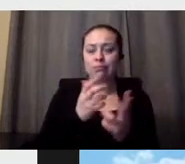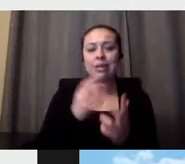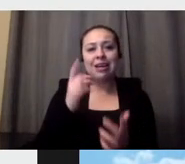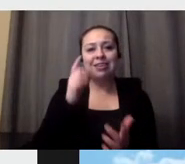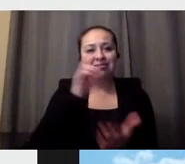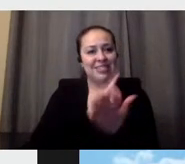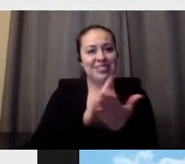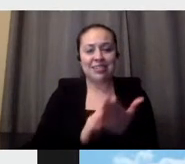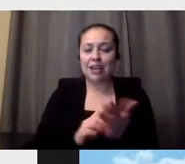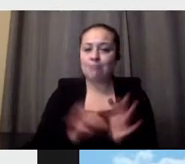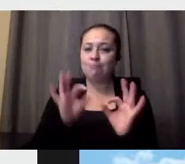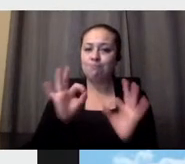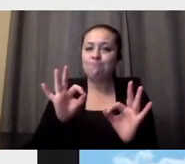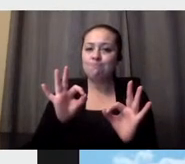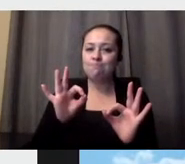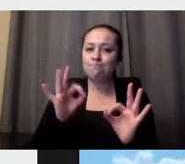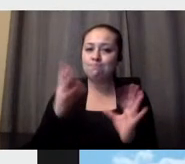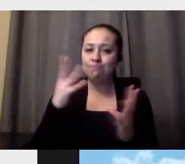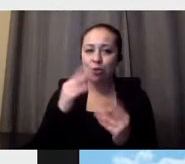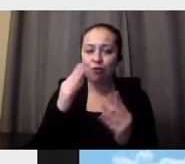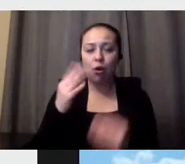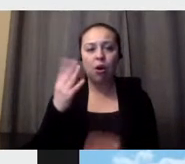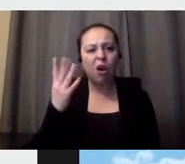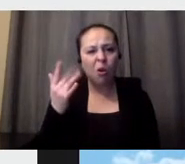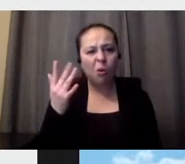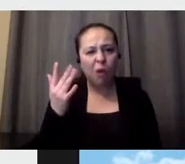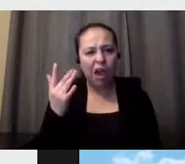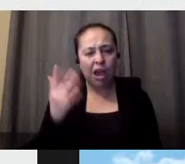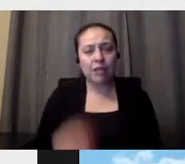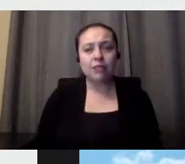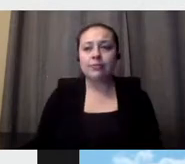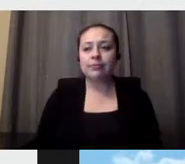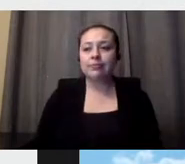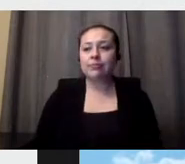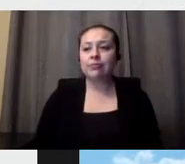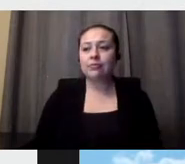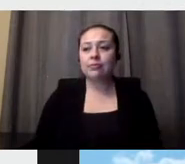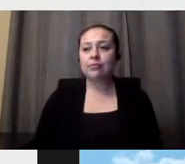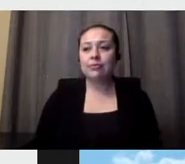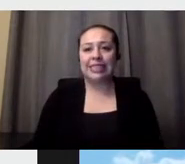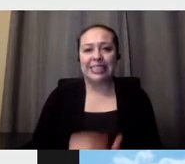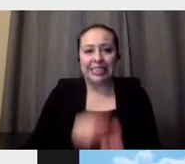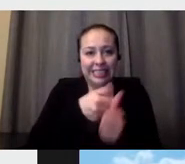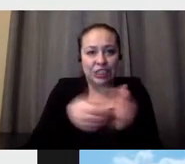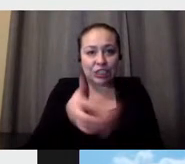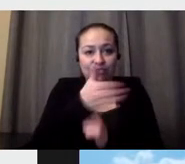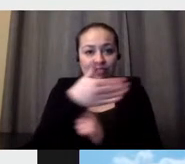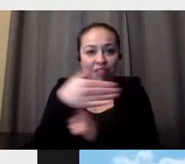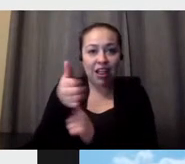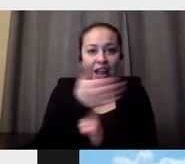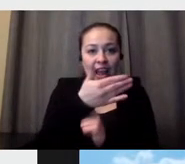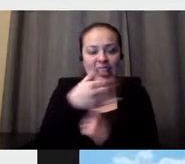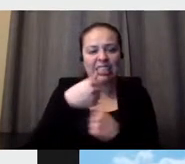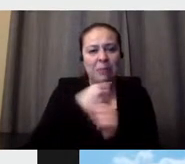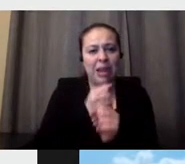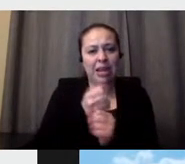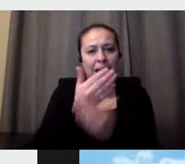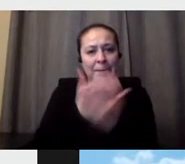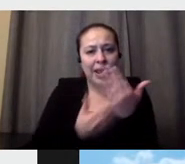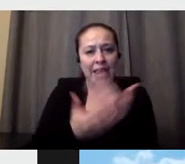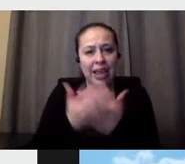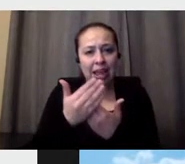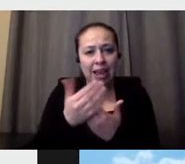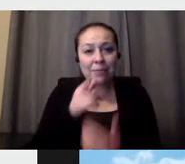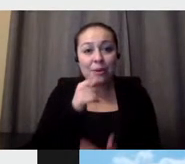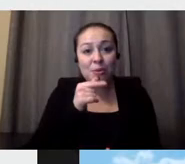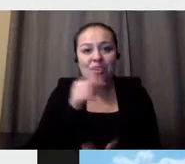well done. Why I say this, because each flag was done by hand, by the crowd. And